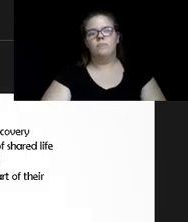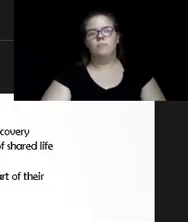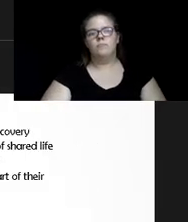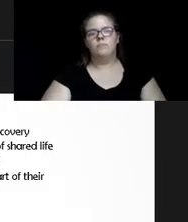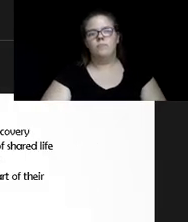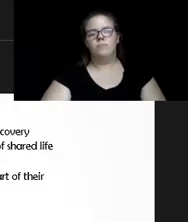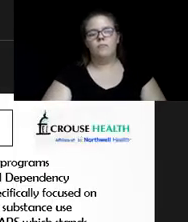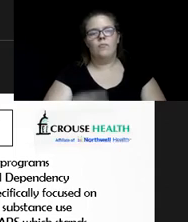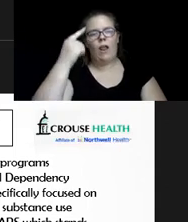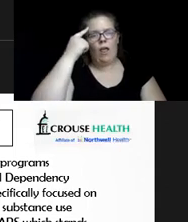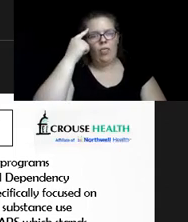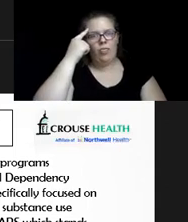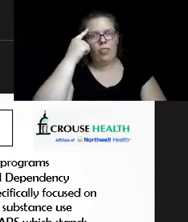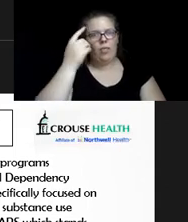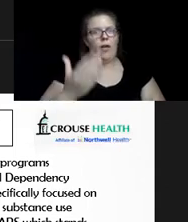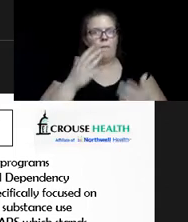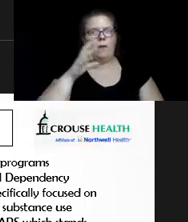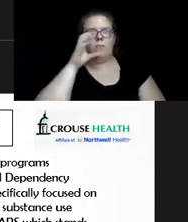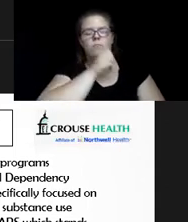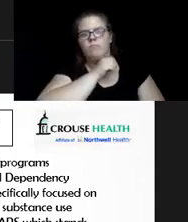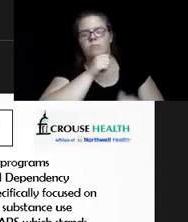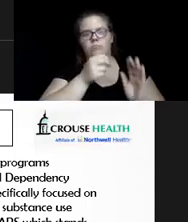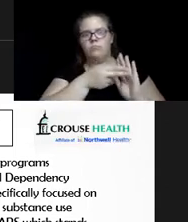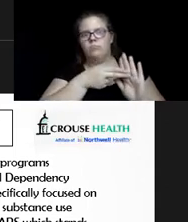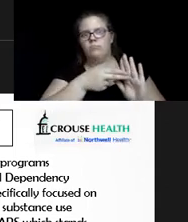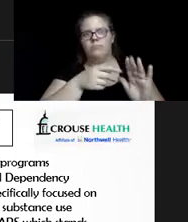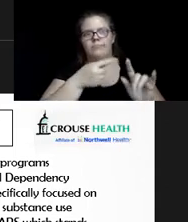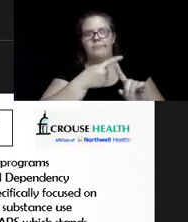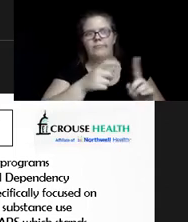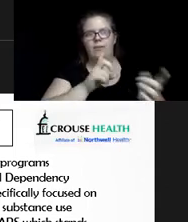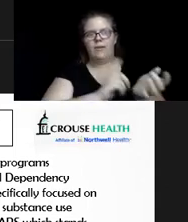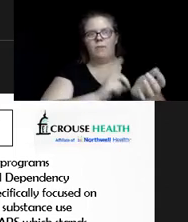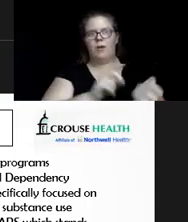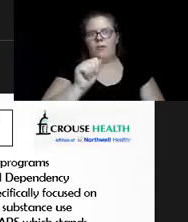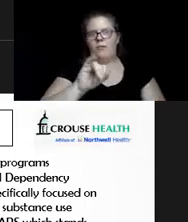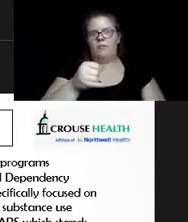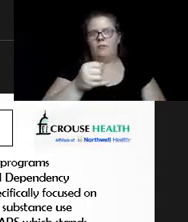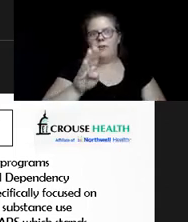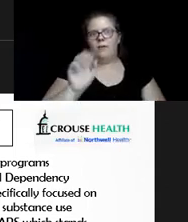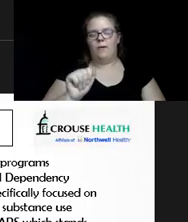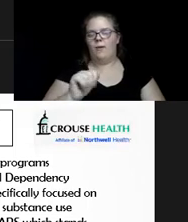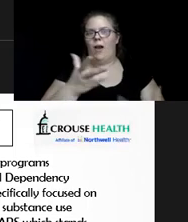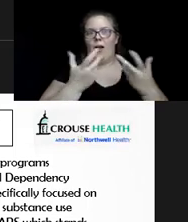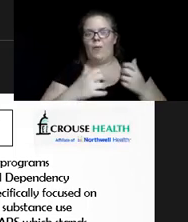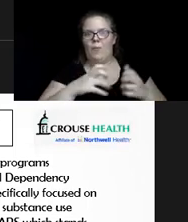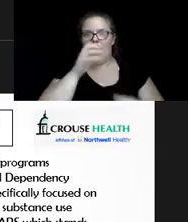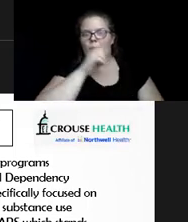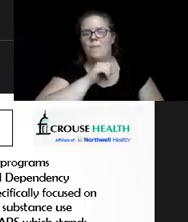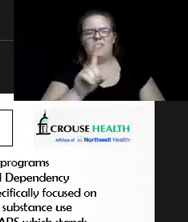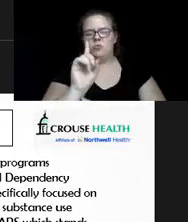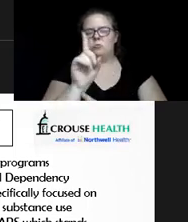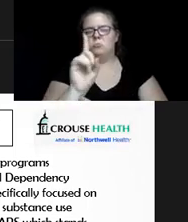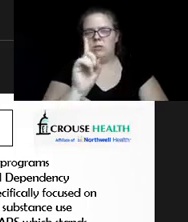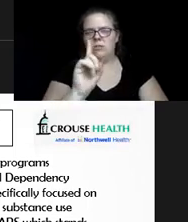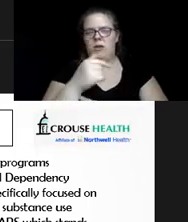I think I might have missed the slide by Dr. Ajave and I don't want to miss anything by him. Can you hold on give me one second